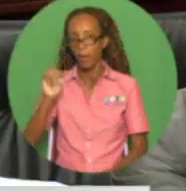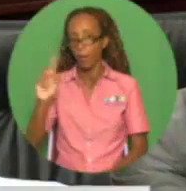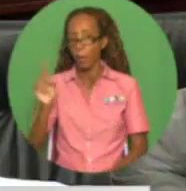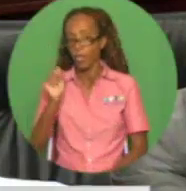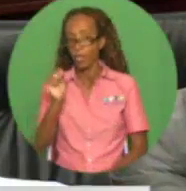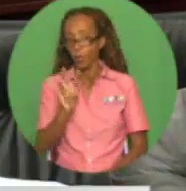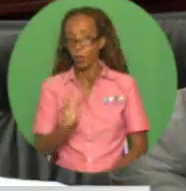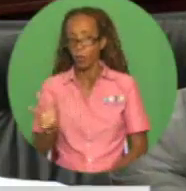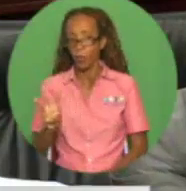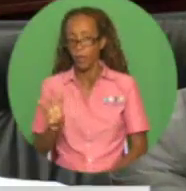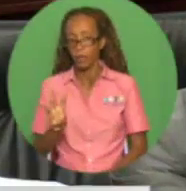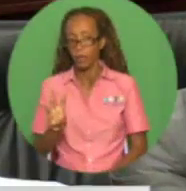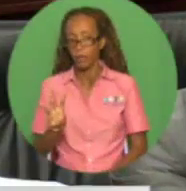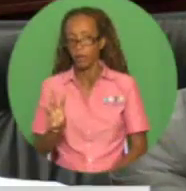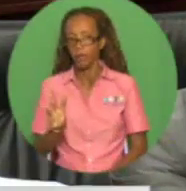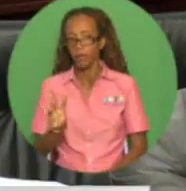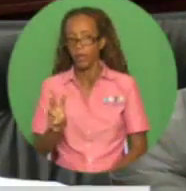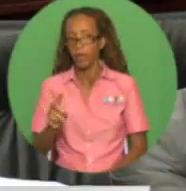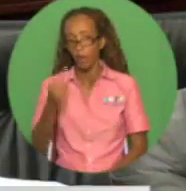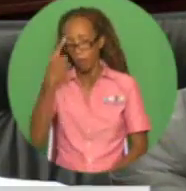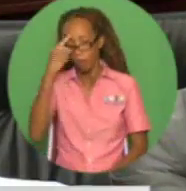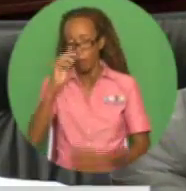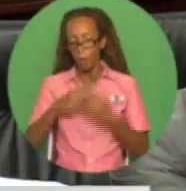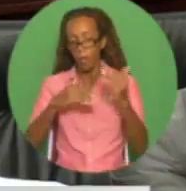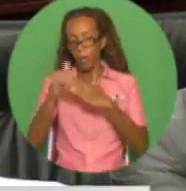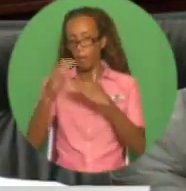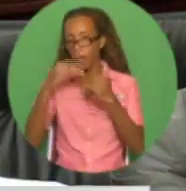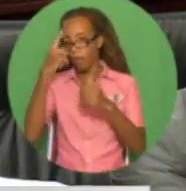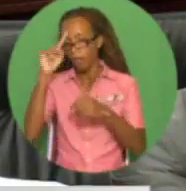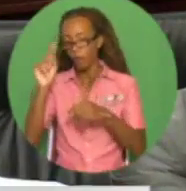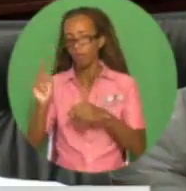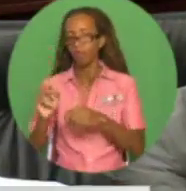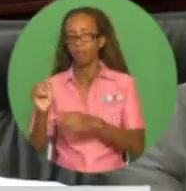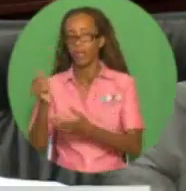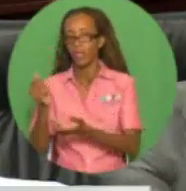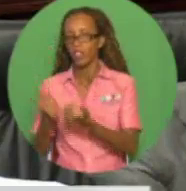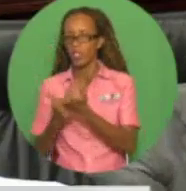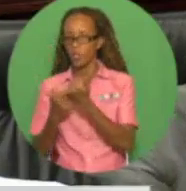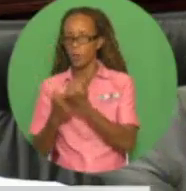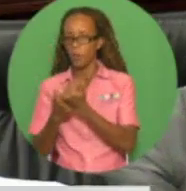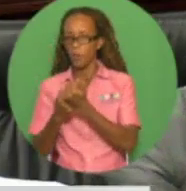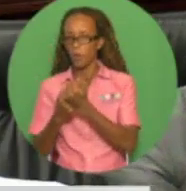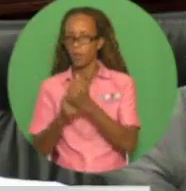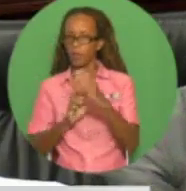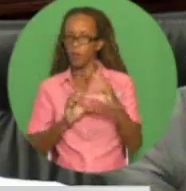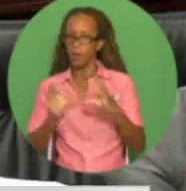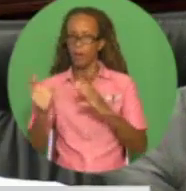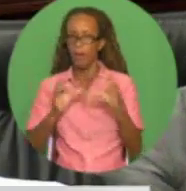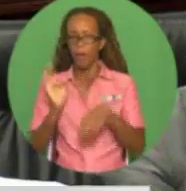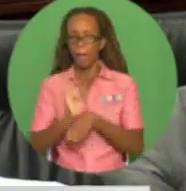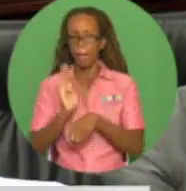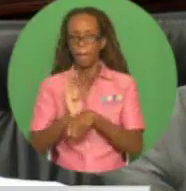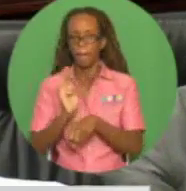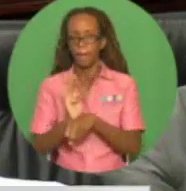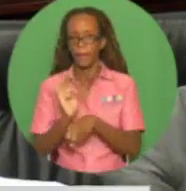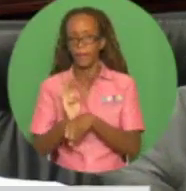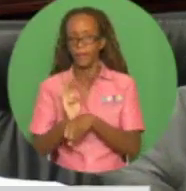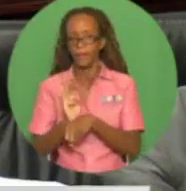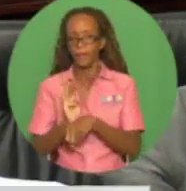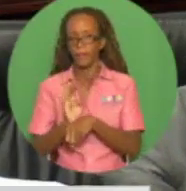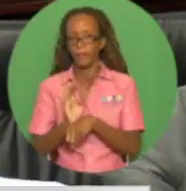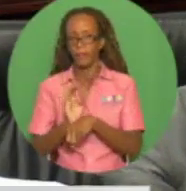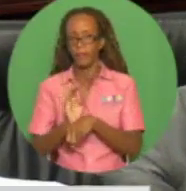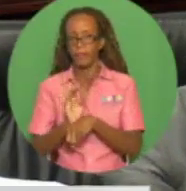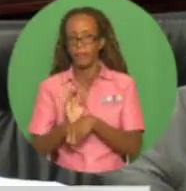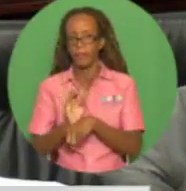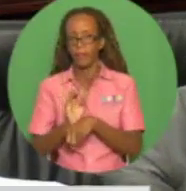of a number of finished products for use in the automotive sector and as inputs for electrical infrastructure. And in the construction phase,